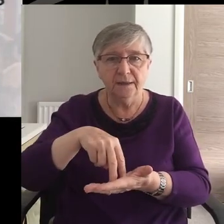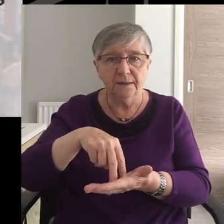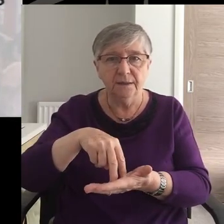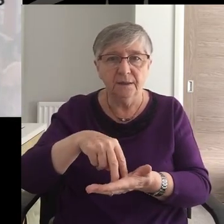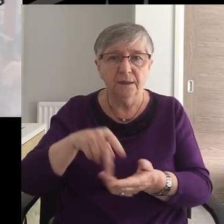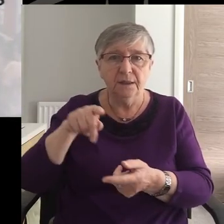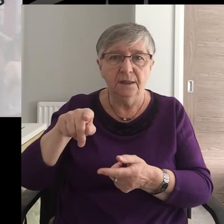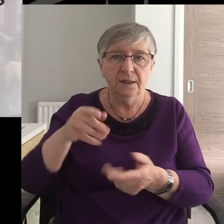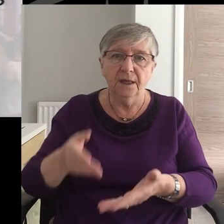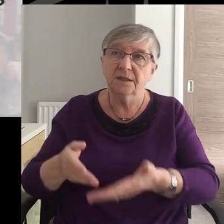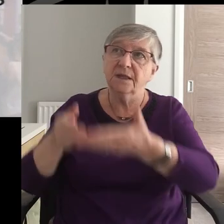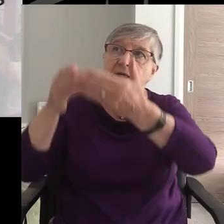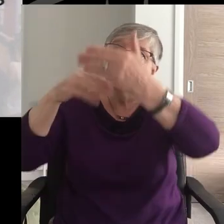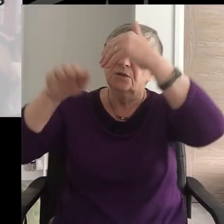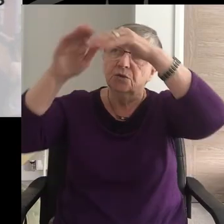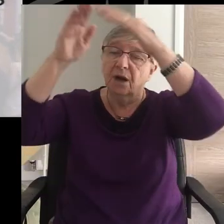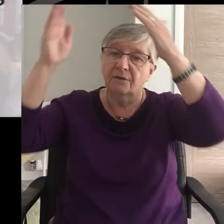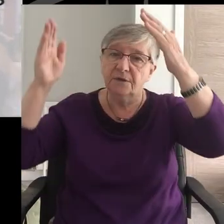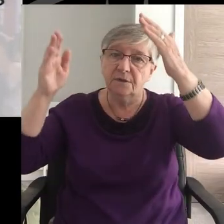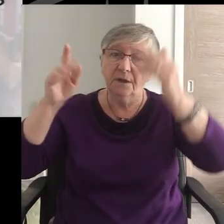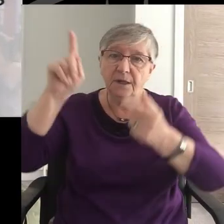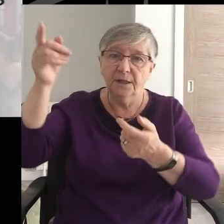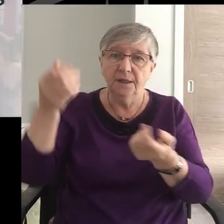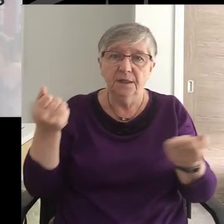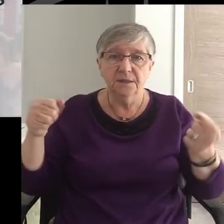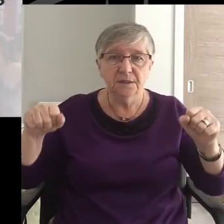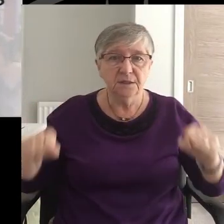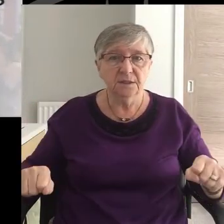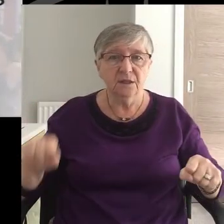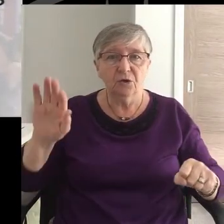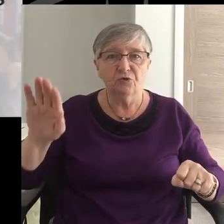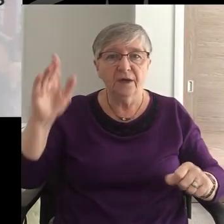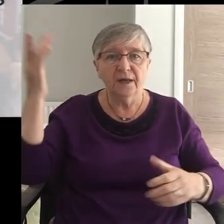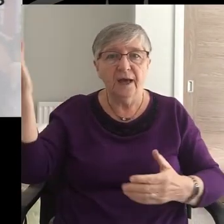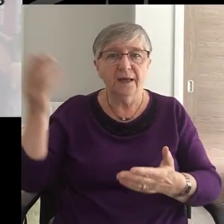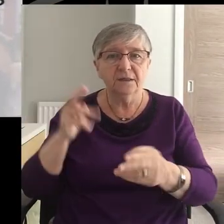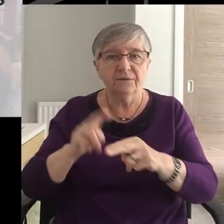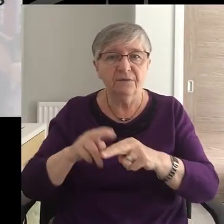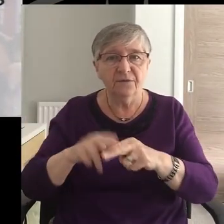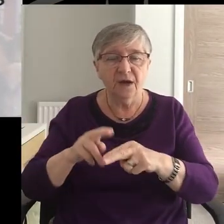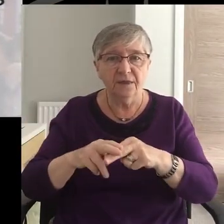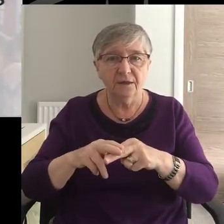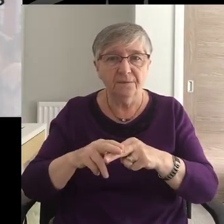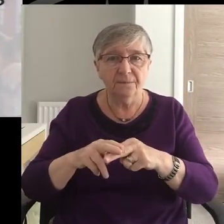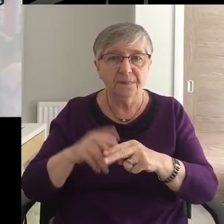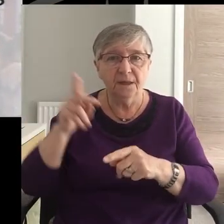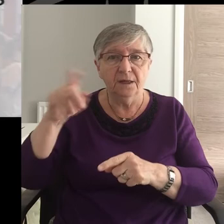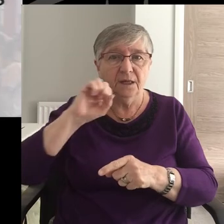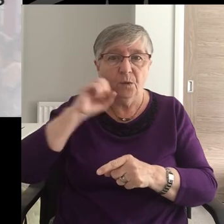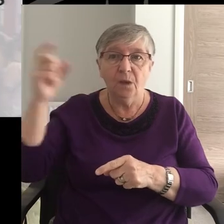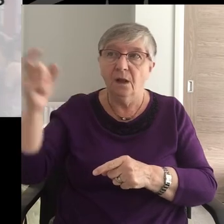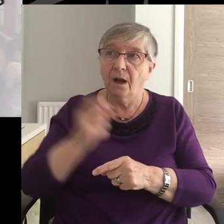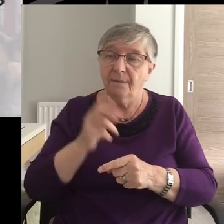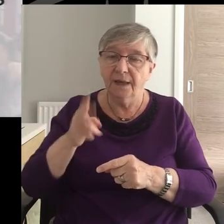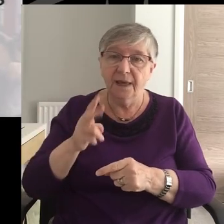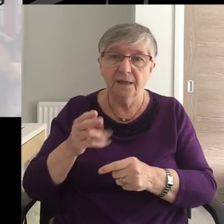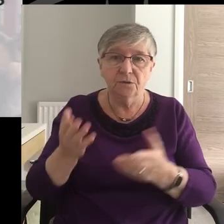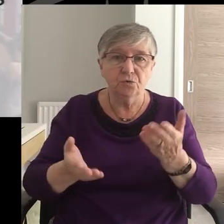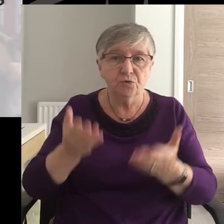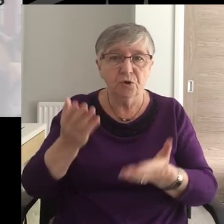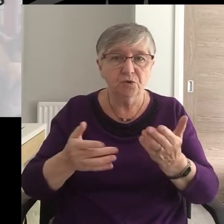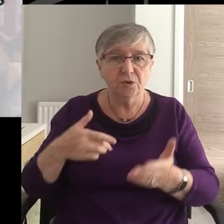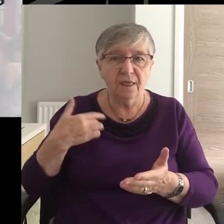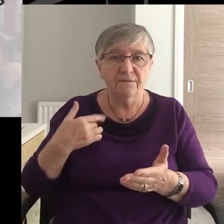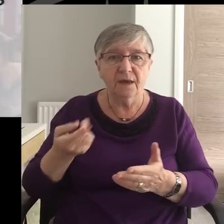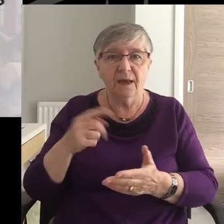rose again He ascended to heaven He is seated at the right hand of the Father And he will come again